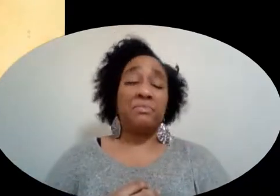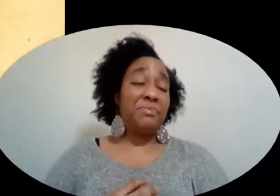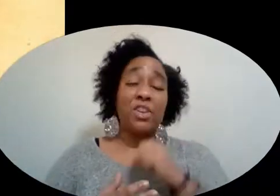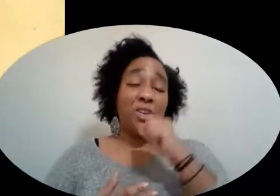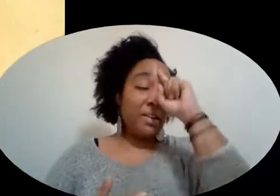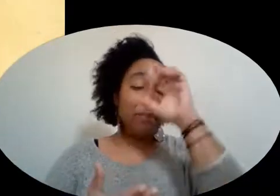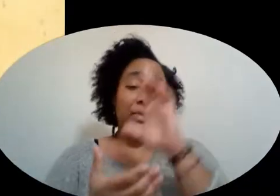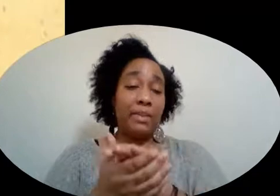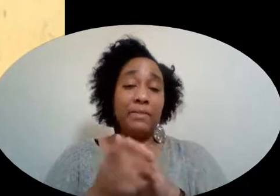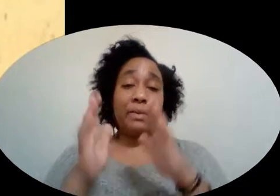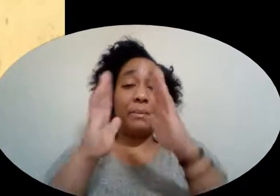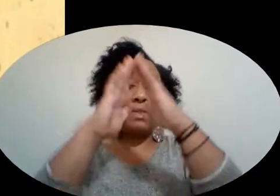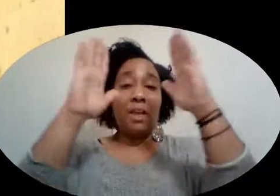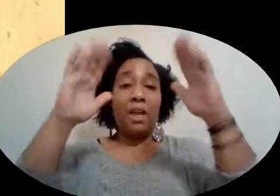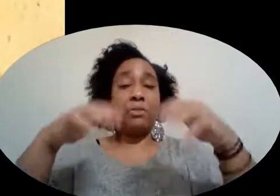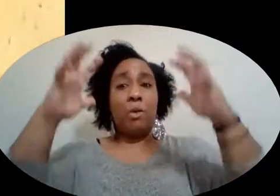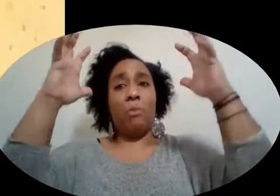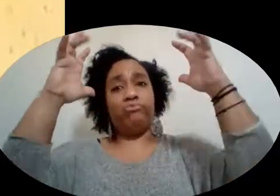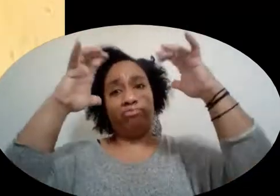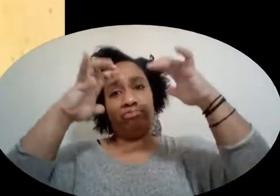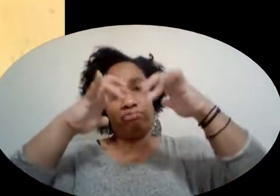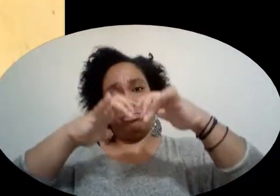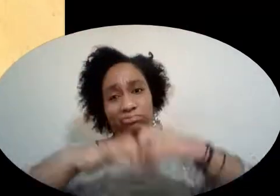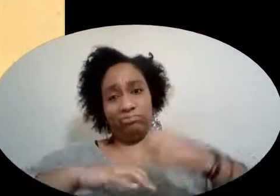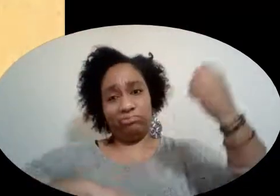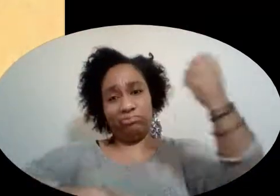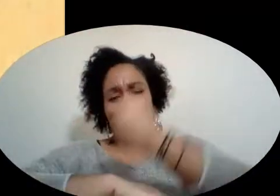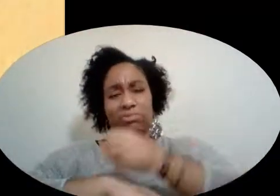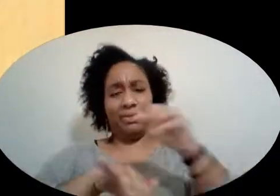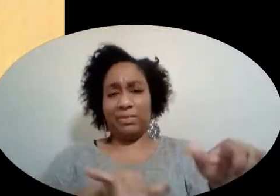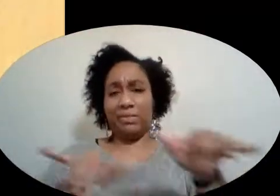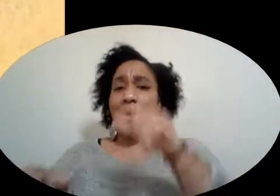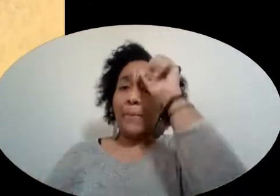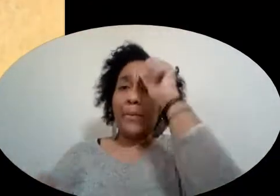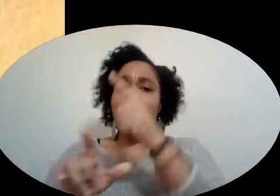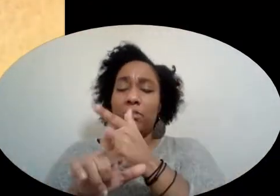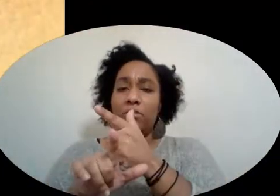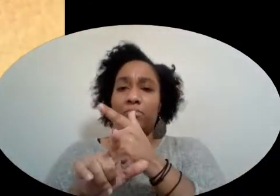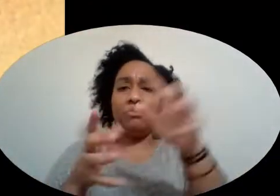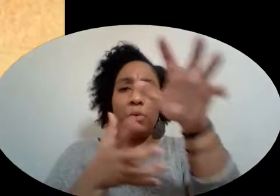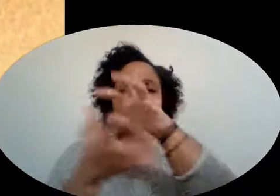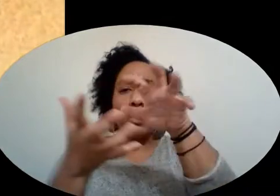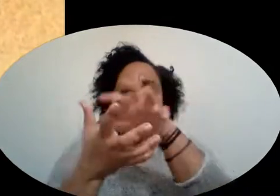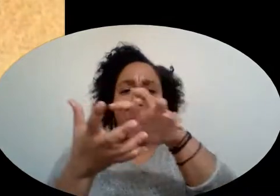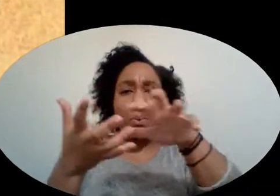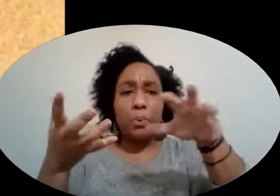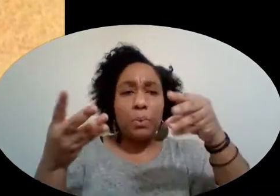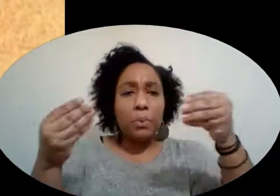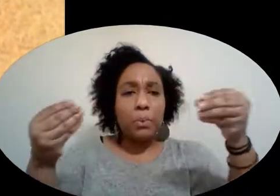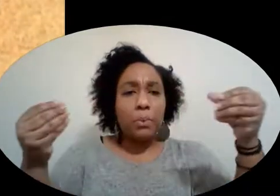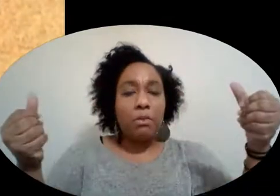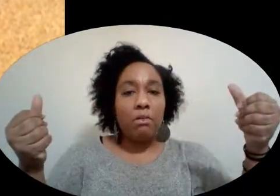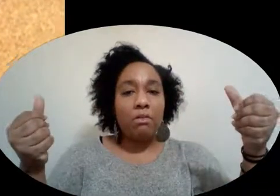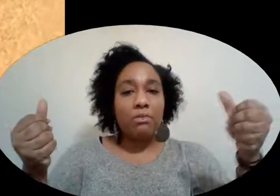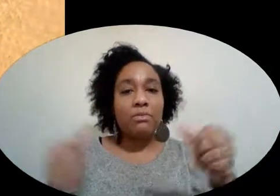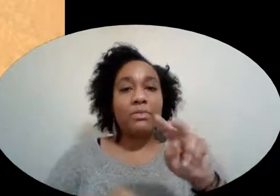not going to believe it But this guy's house fell down Just like his brother's When the dust cleared There